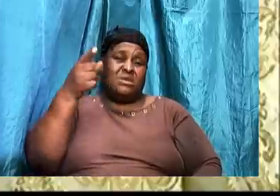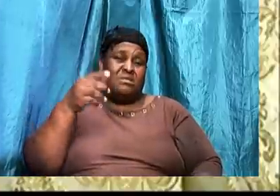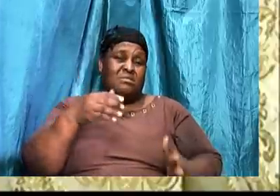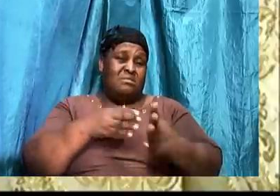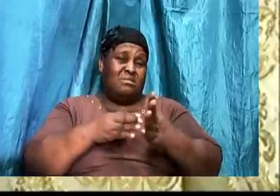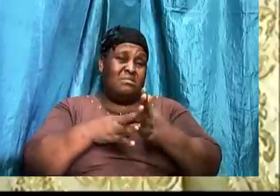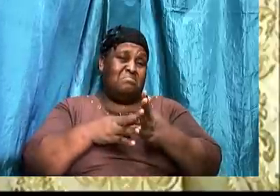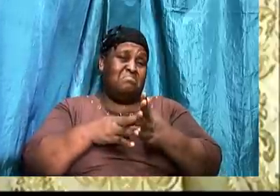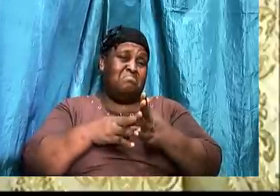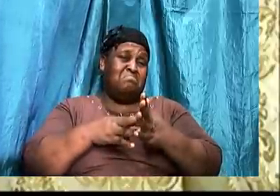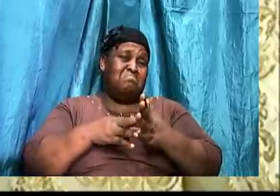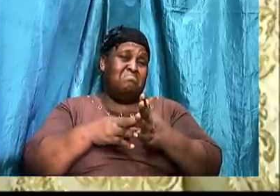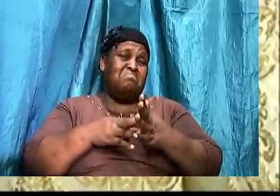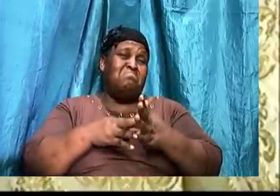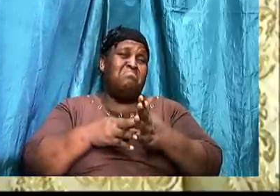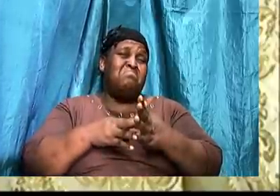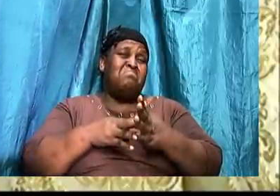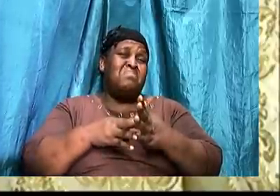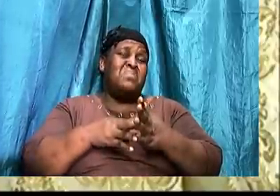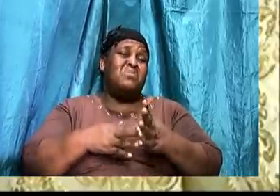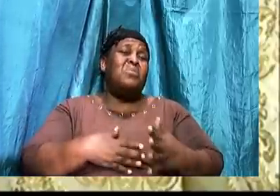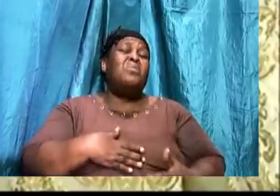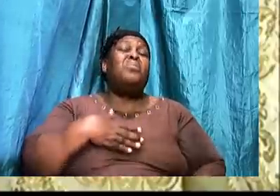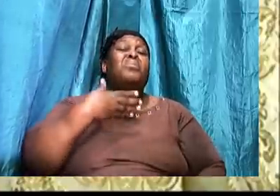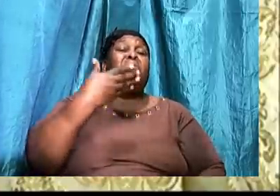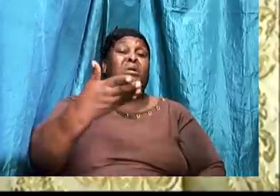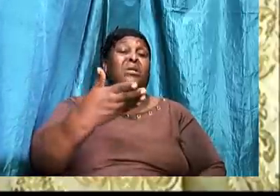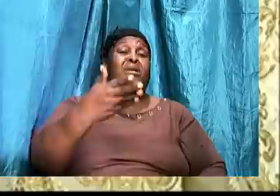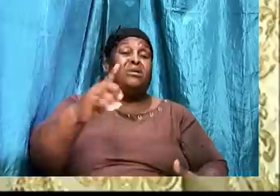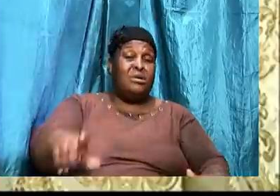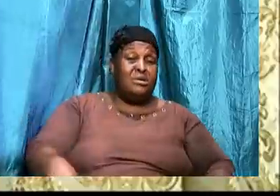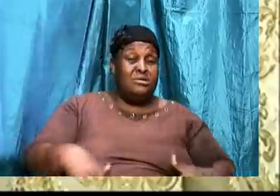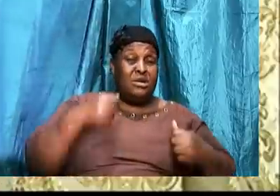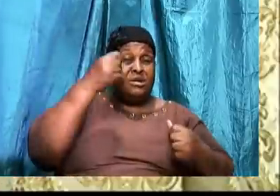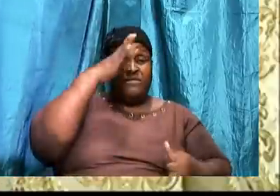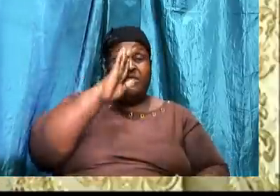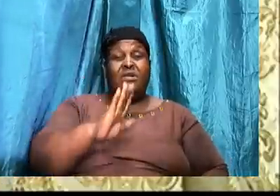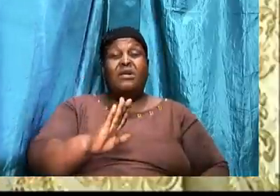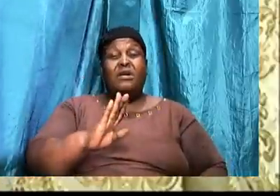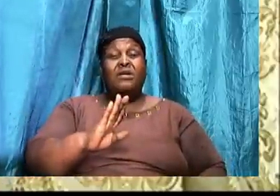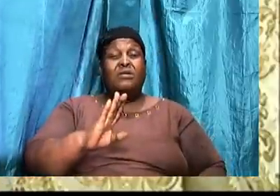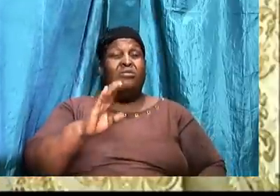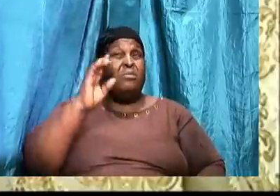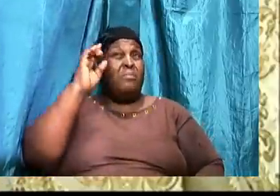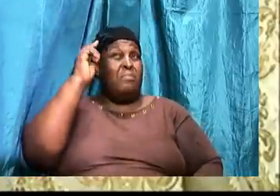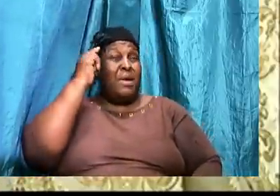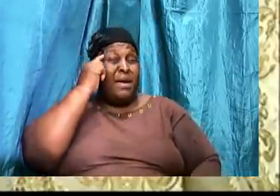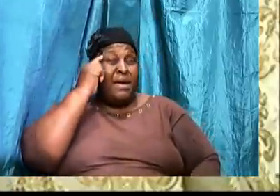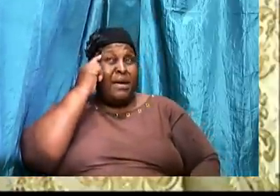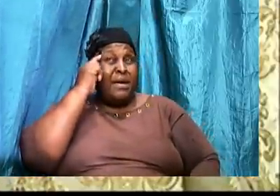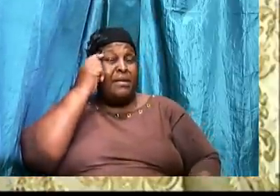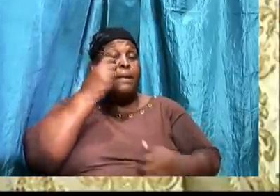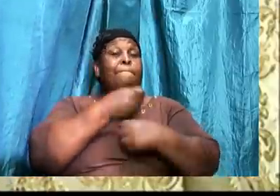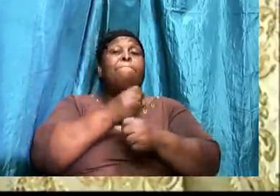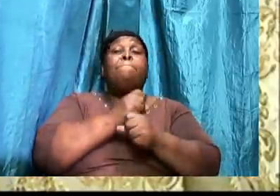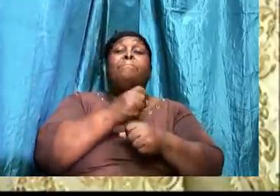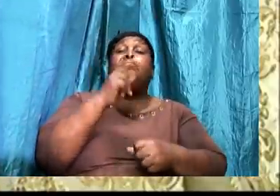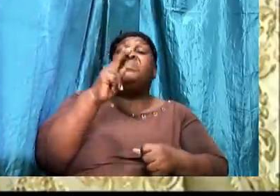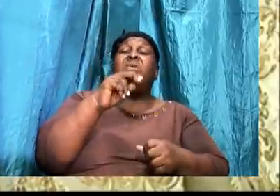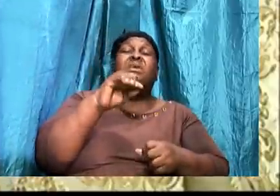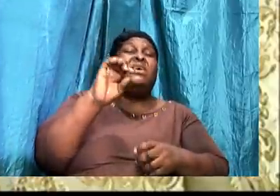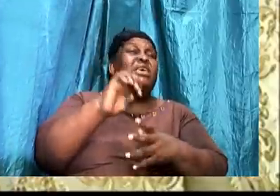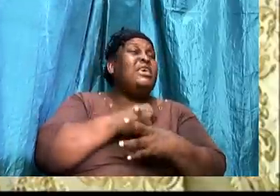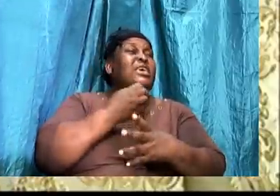that if we are willing to live for God. If our mind is made up. Even in our subconscious,